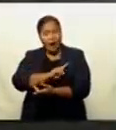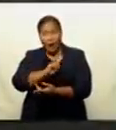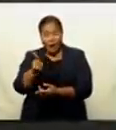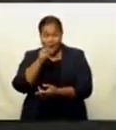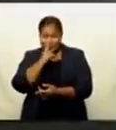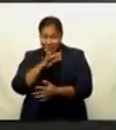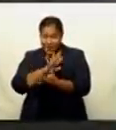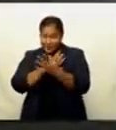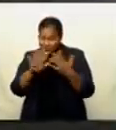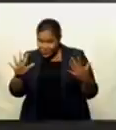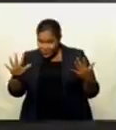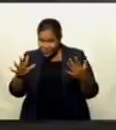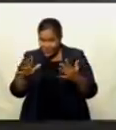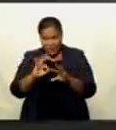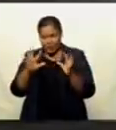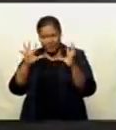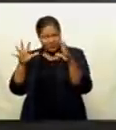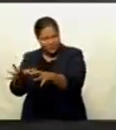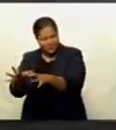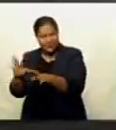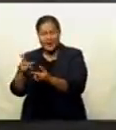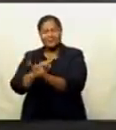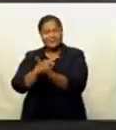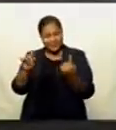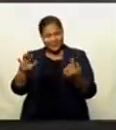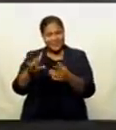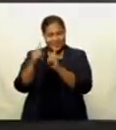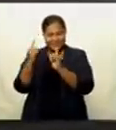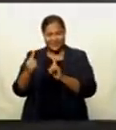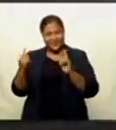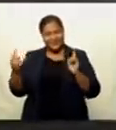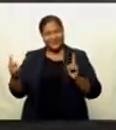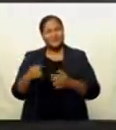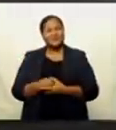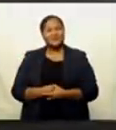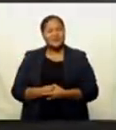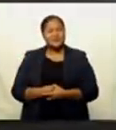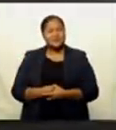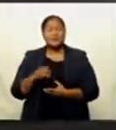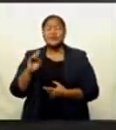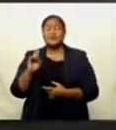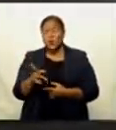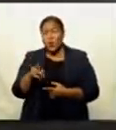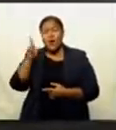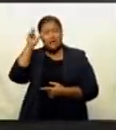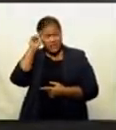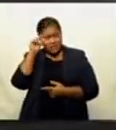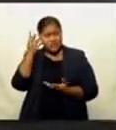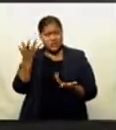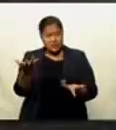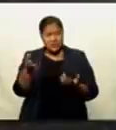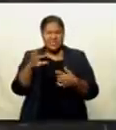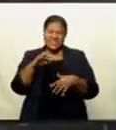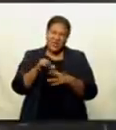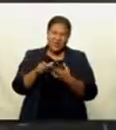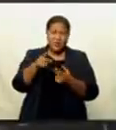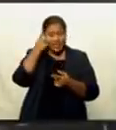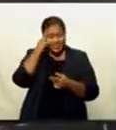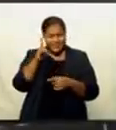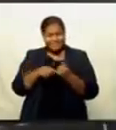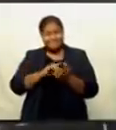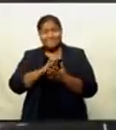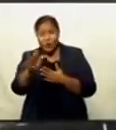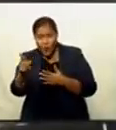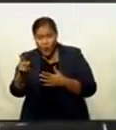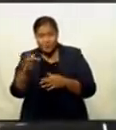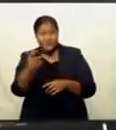people weren't too crowded while lining up to get their jabs. So, for Fijians who are also thinking of going to get their jabs,